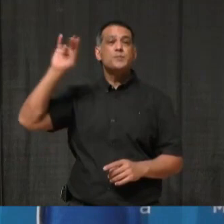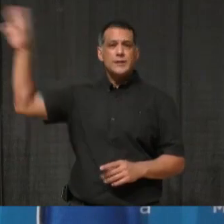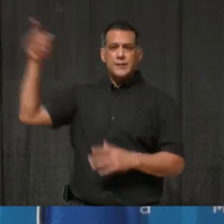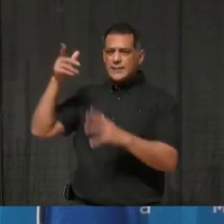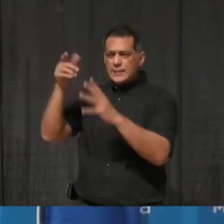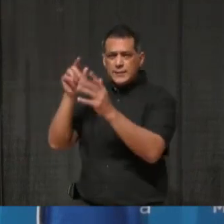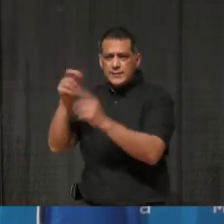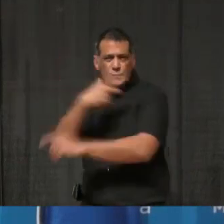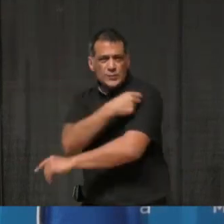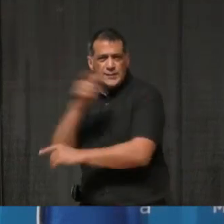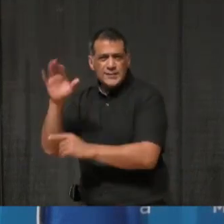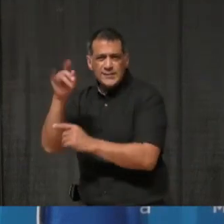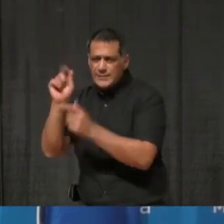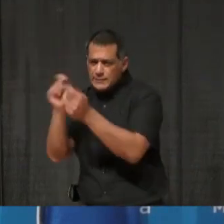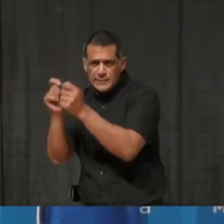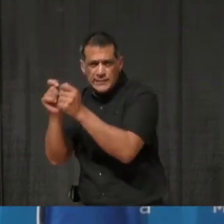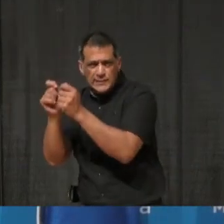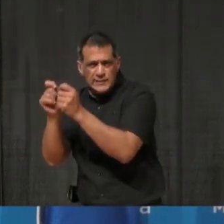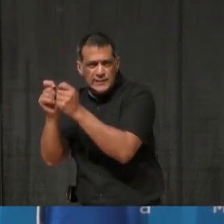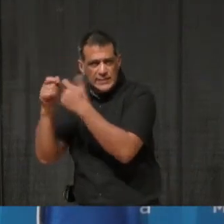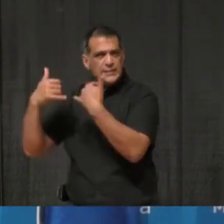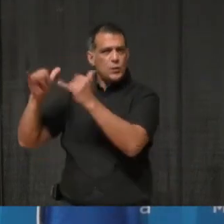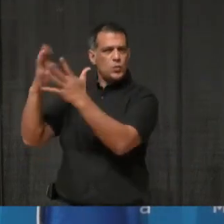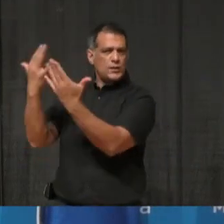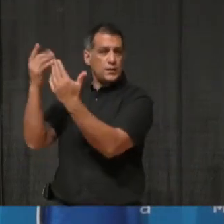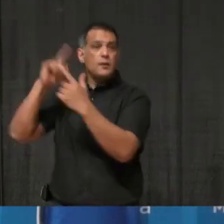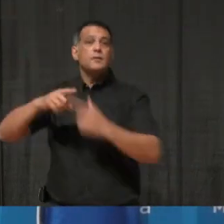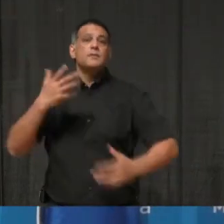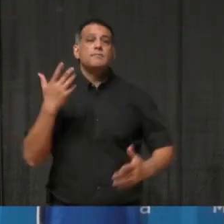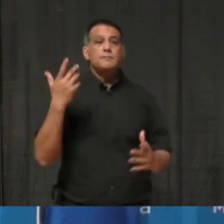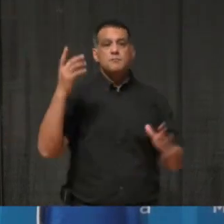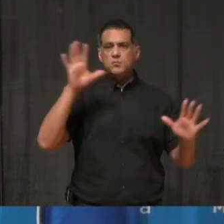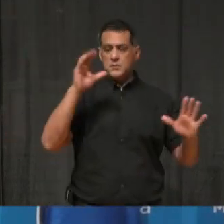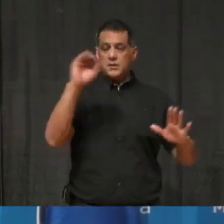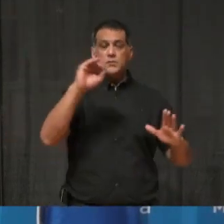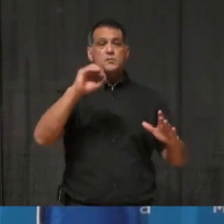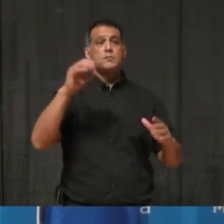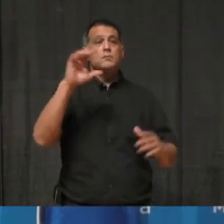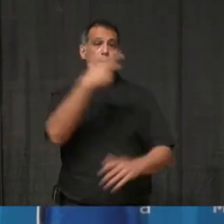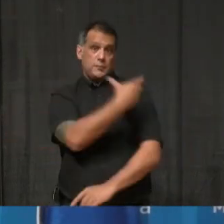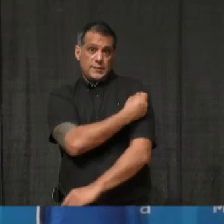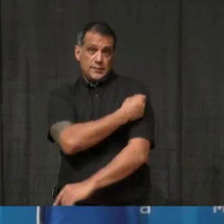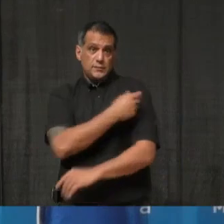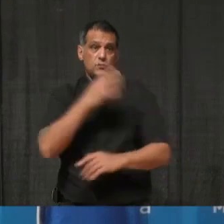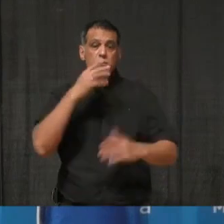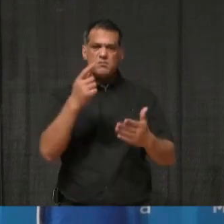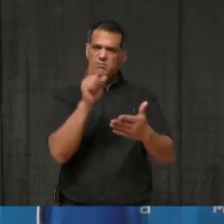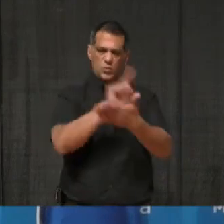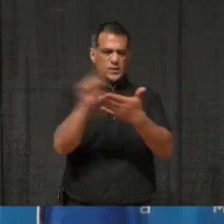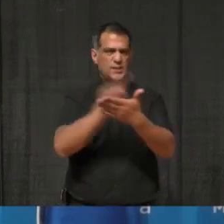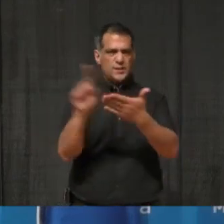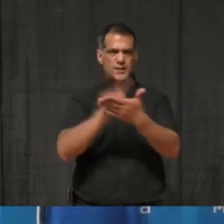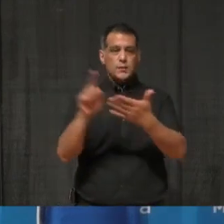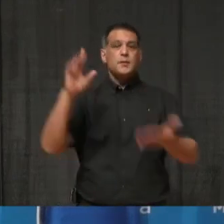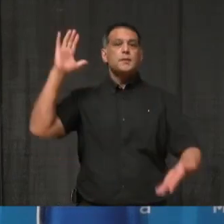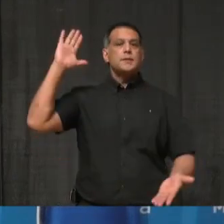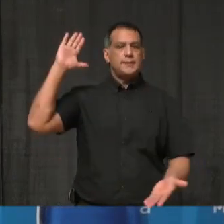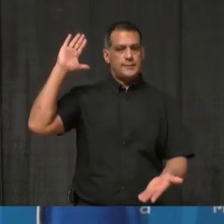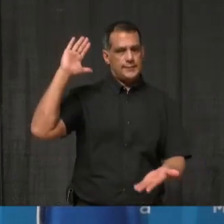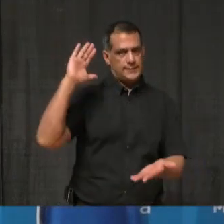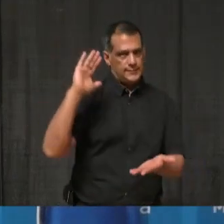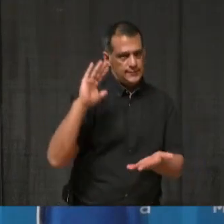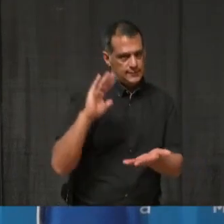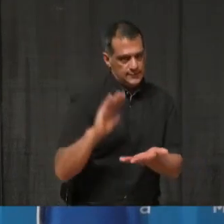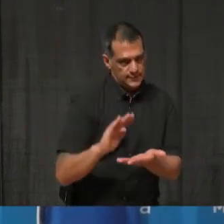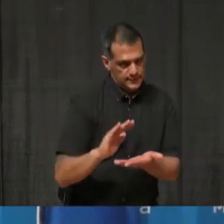That means vaccine allocations across Ontario over the next few weeks will be reduced significantly from